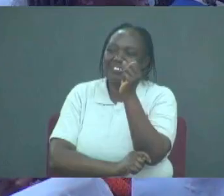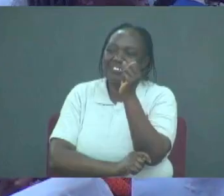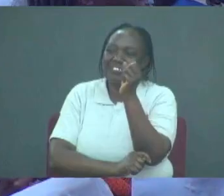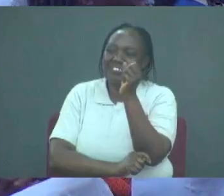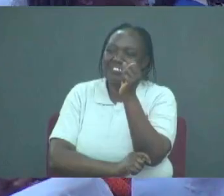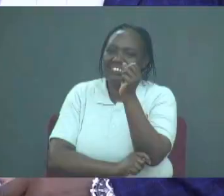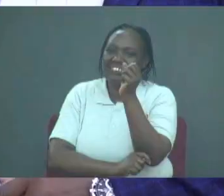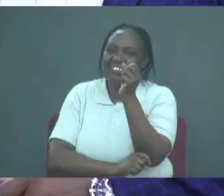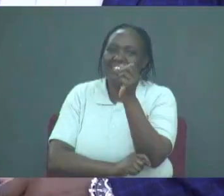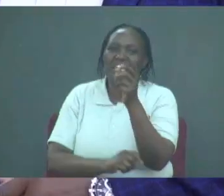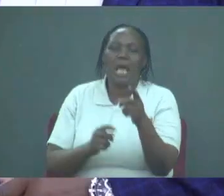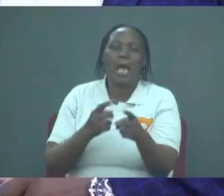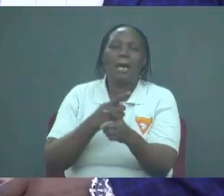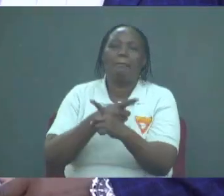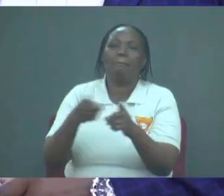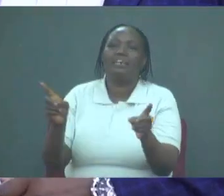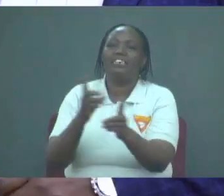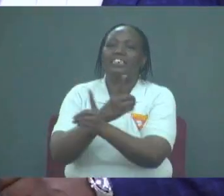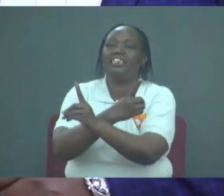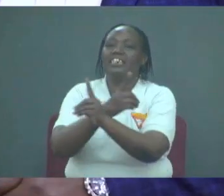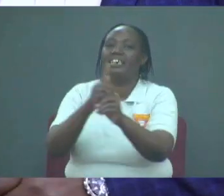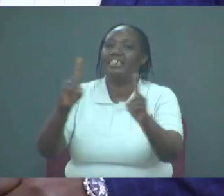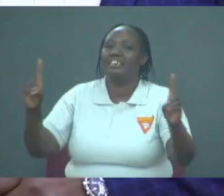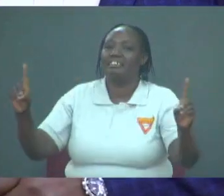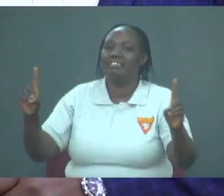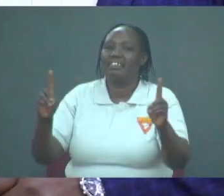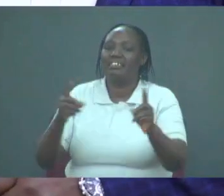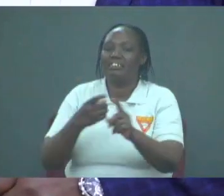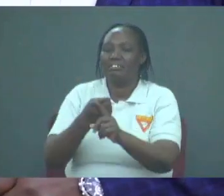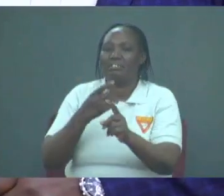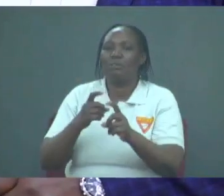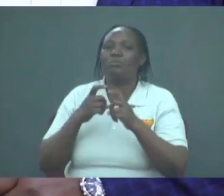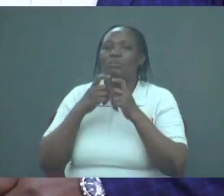But deliver us from evil.